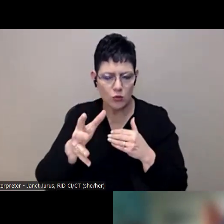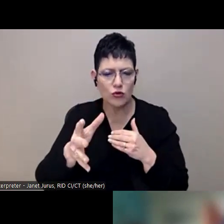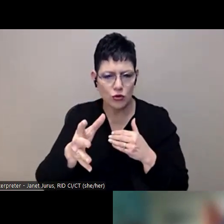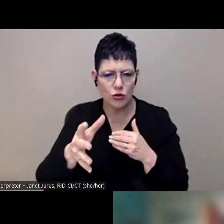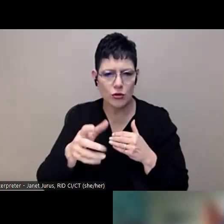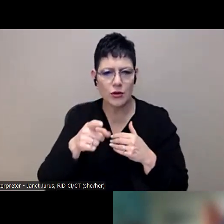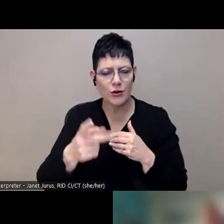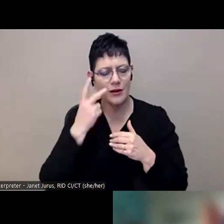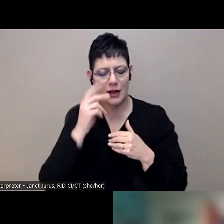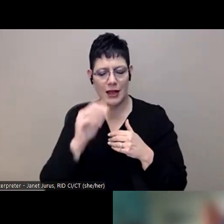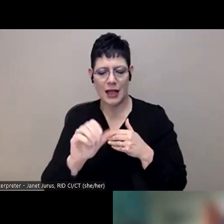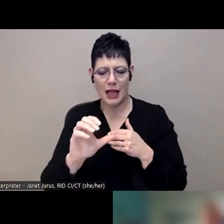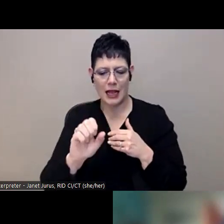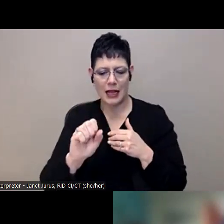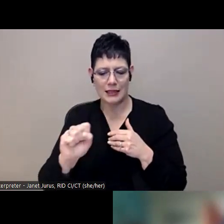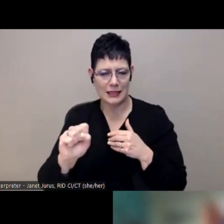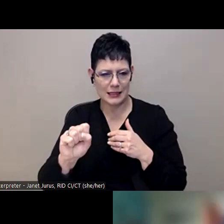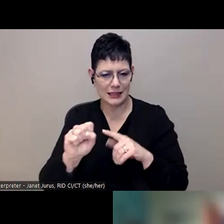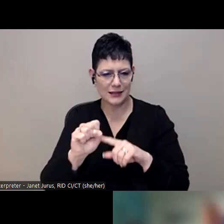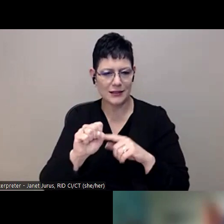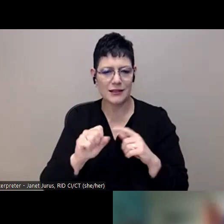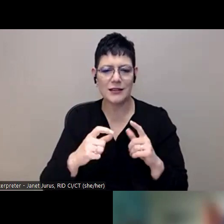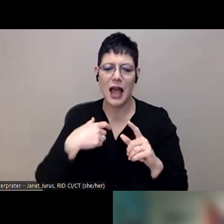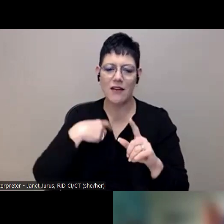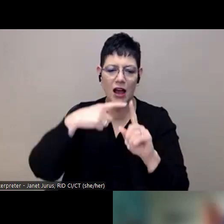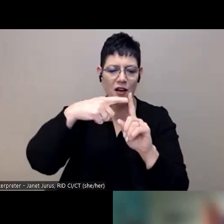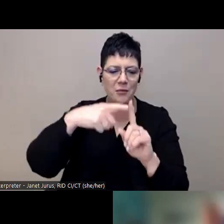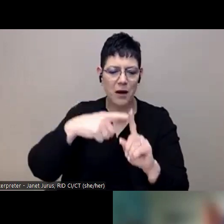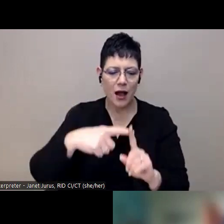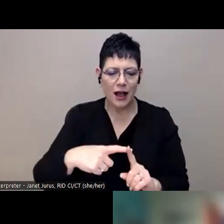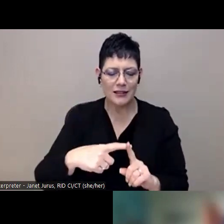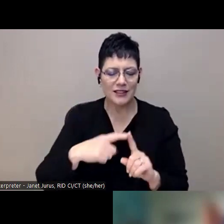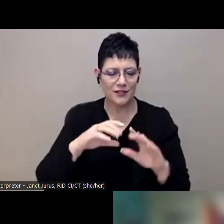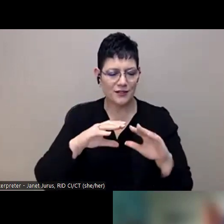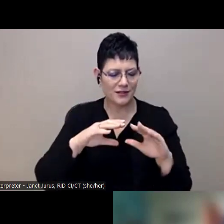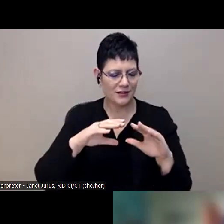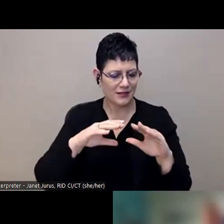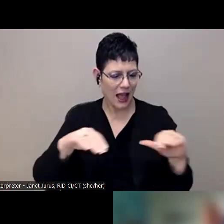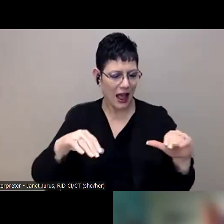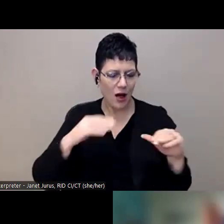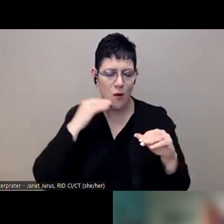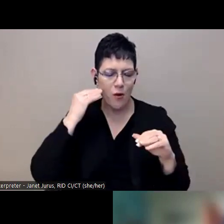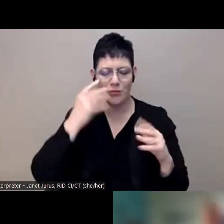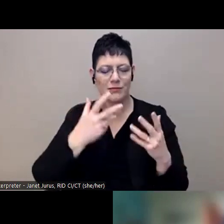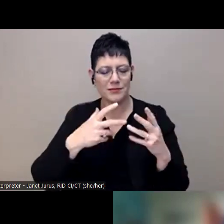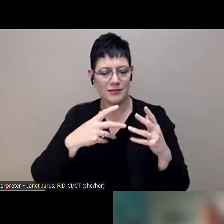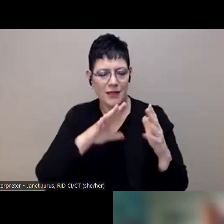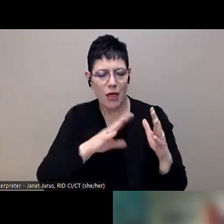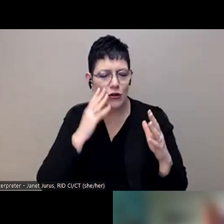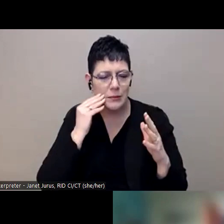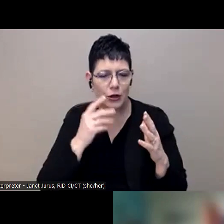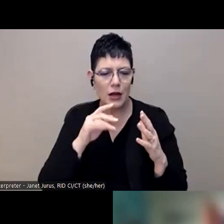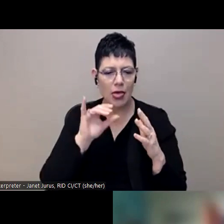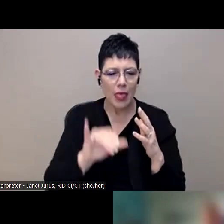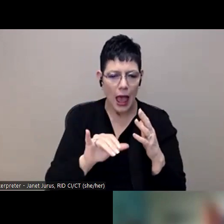at ACEs and those positive childhood experiences that balance the ACEs out, having